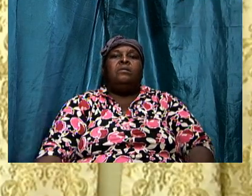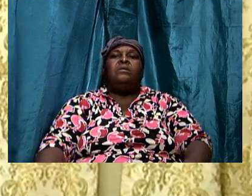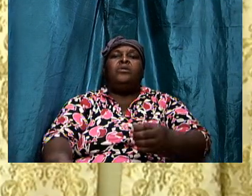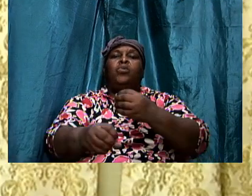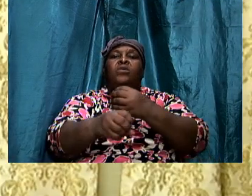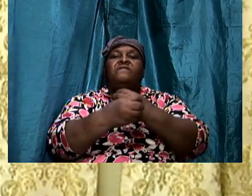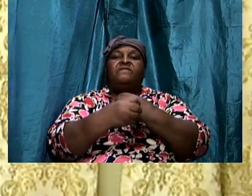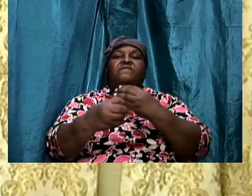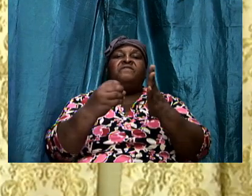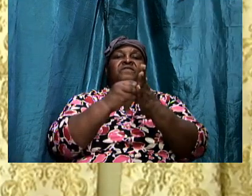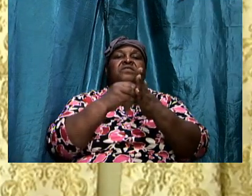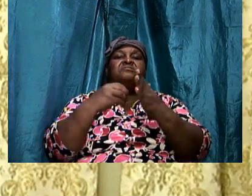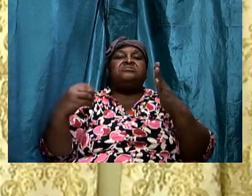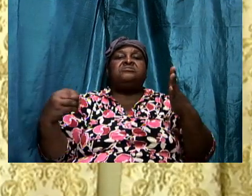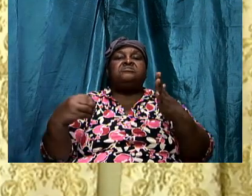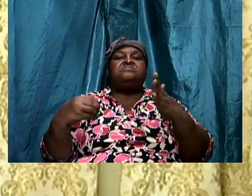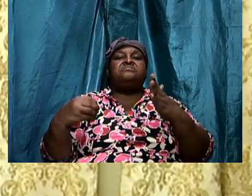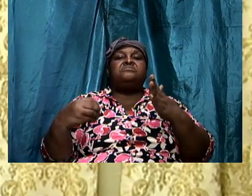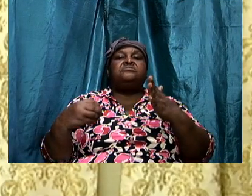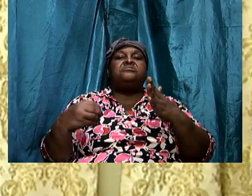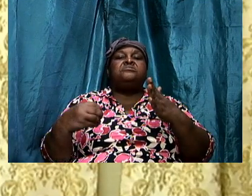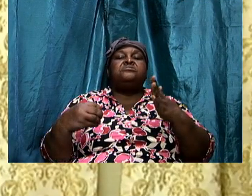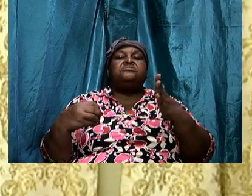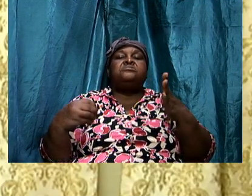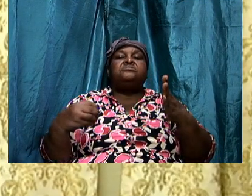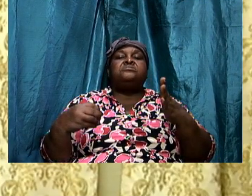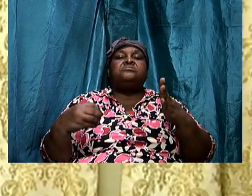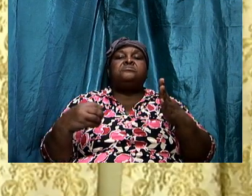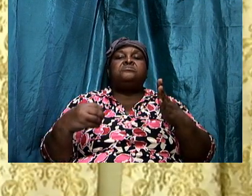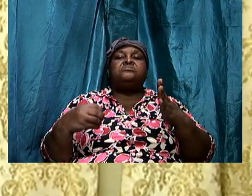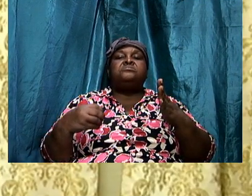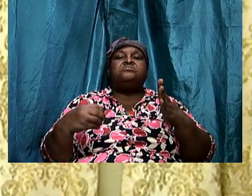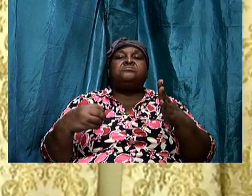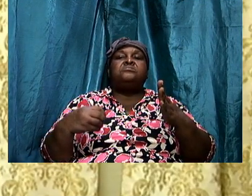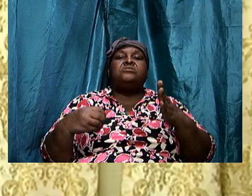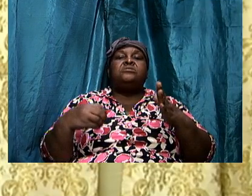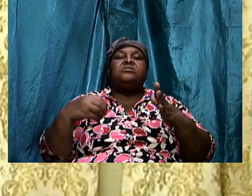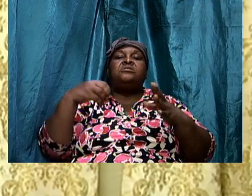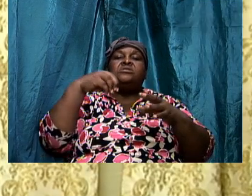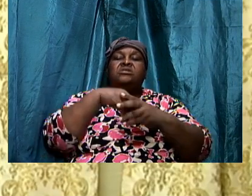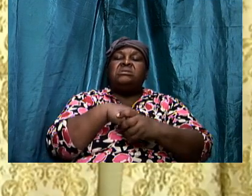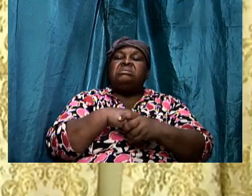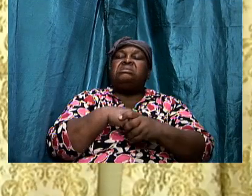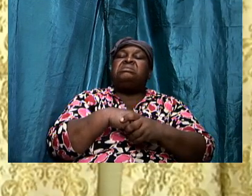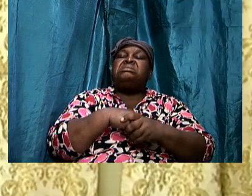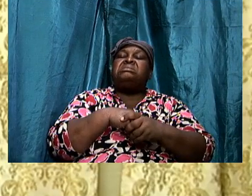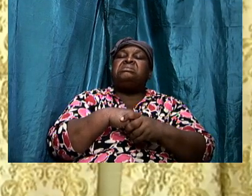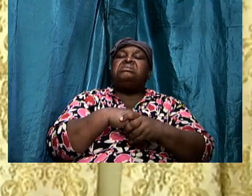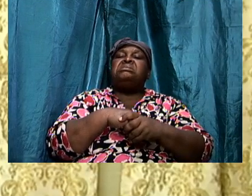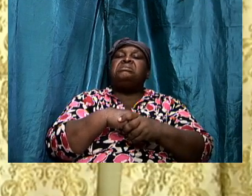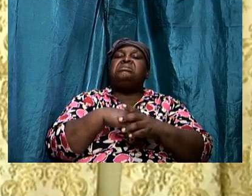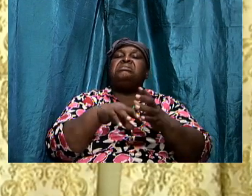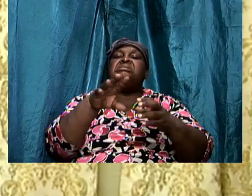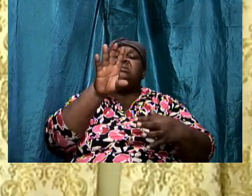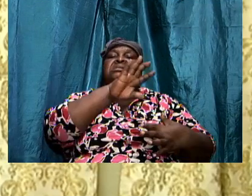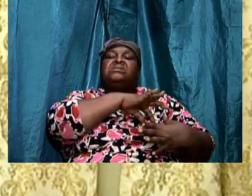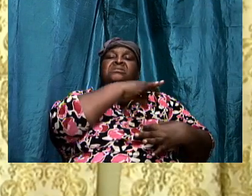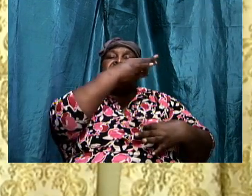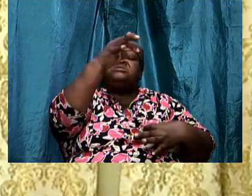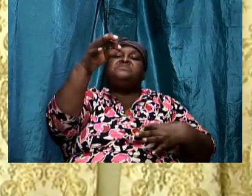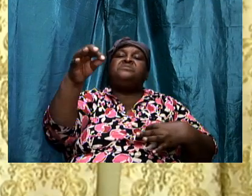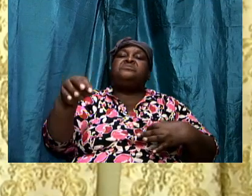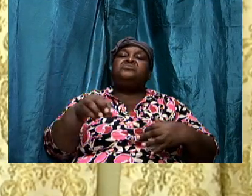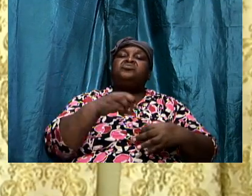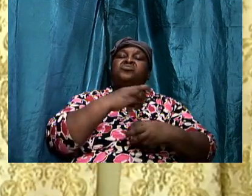weaponry in our arsenal is the sword of the spirit brothers and